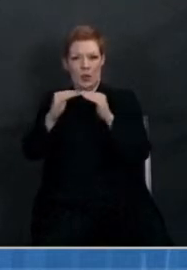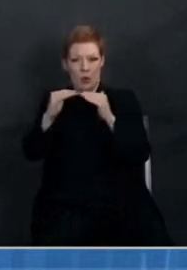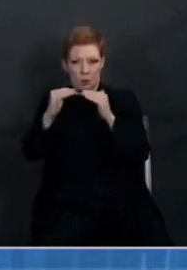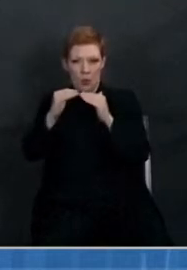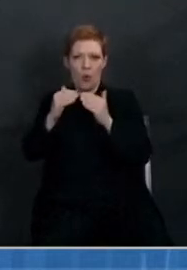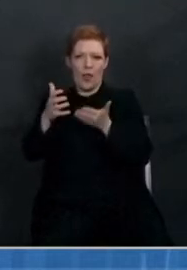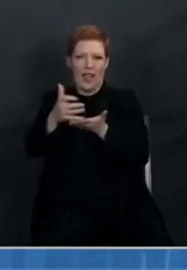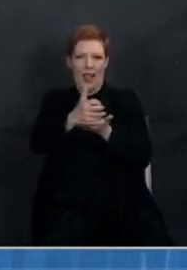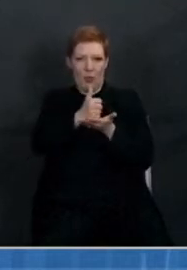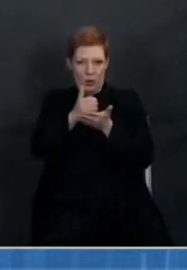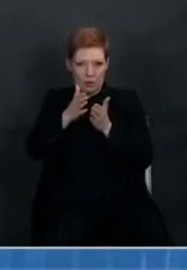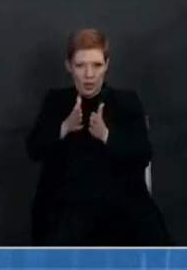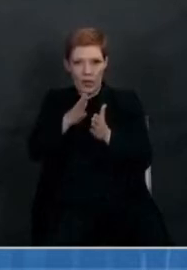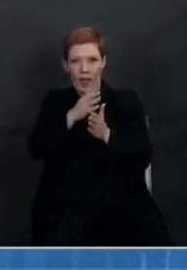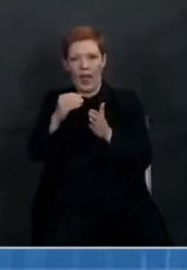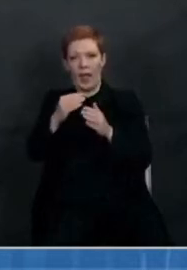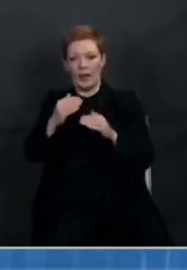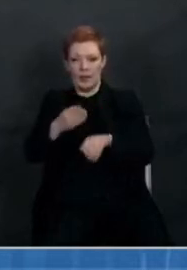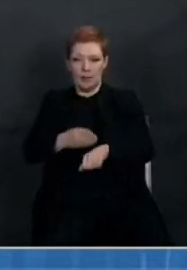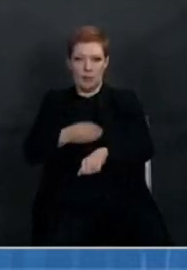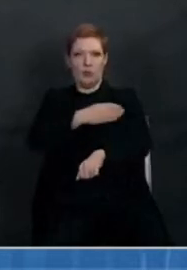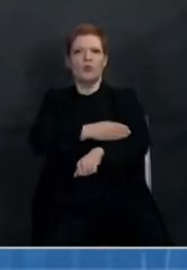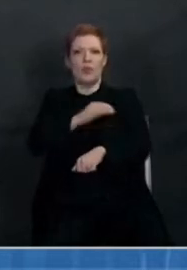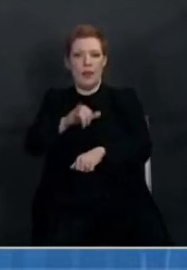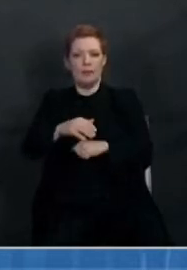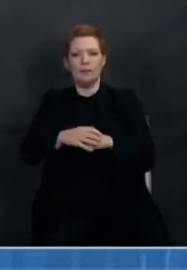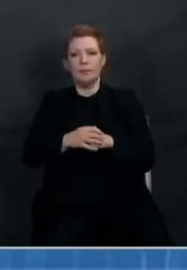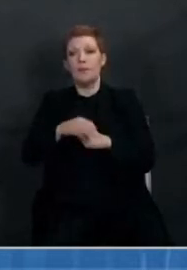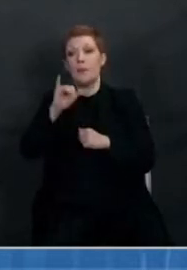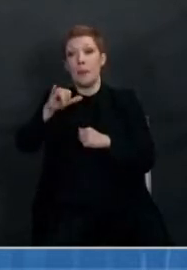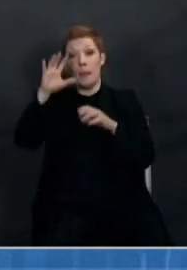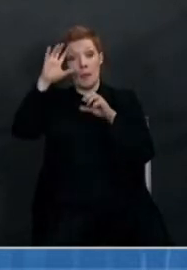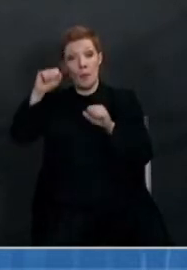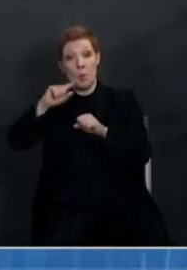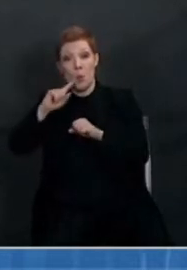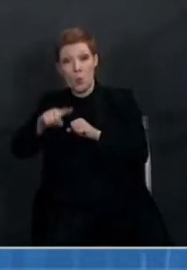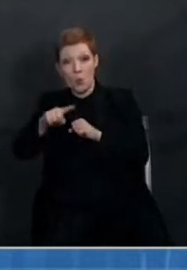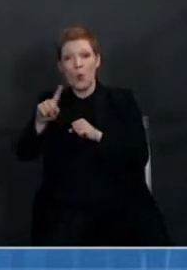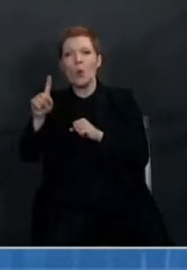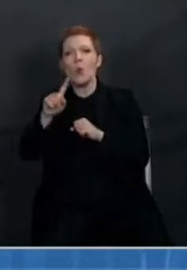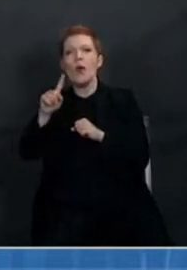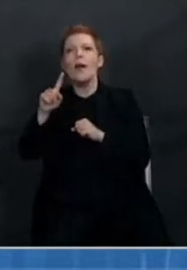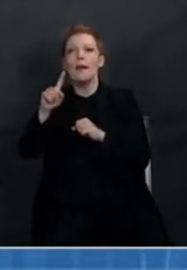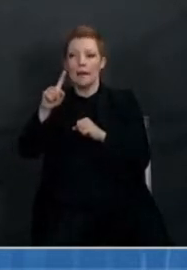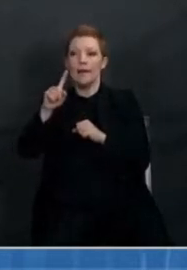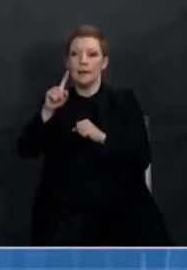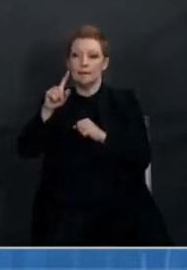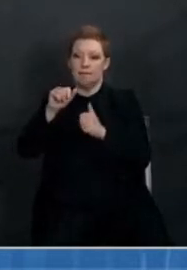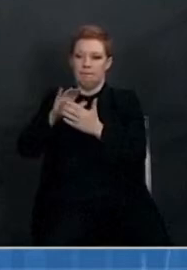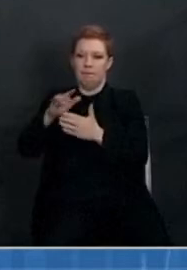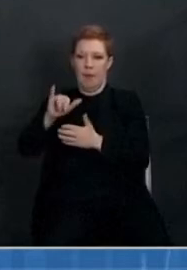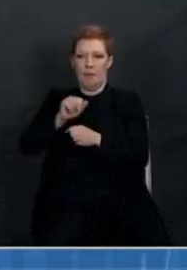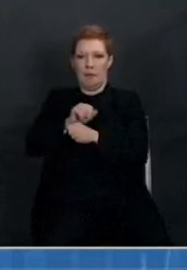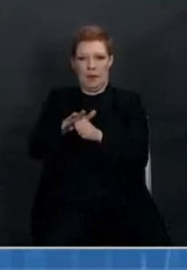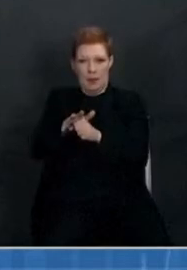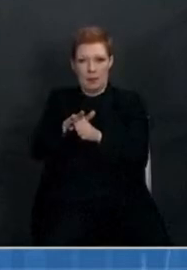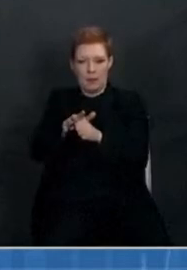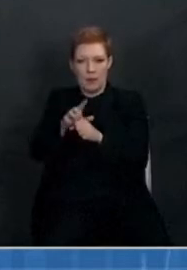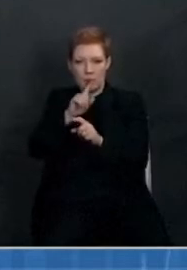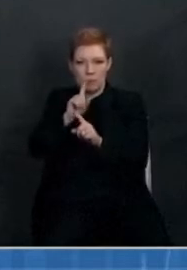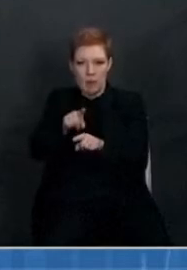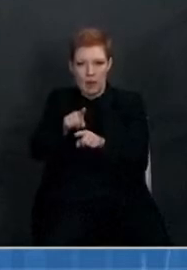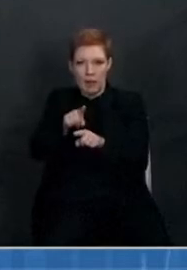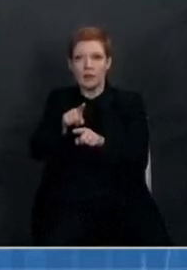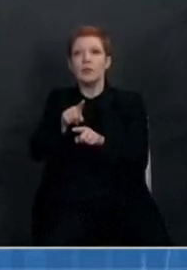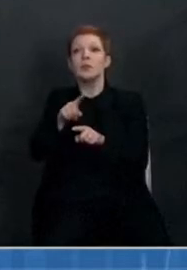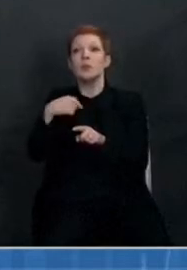equity. So coupled with the executive order ensuring an equitable pandemic response and recovery, we'll also establish the COVID-19